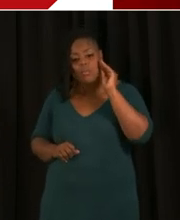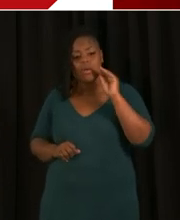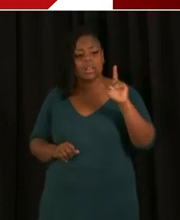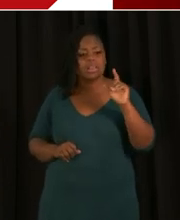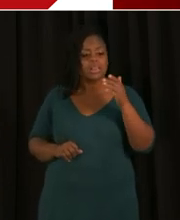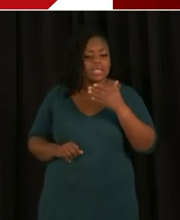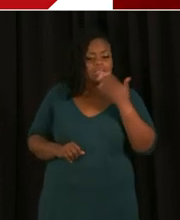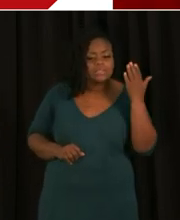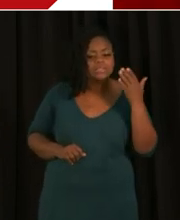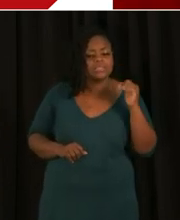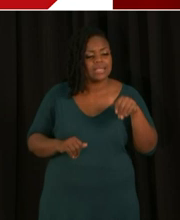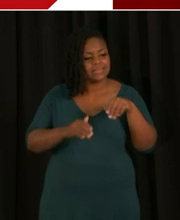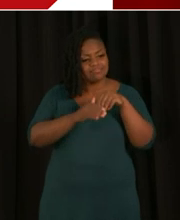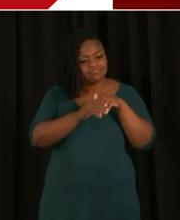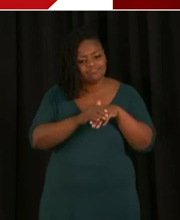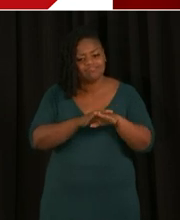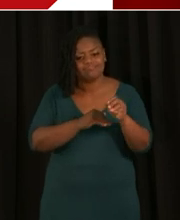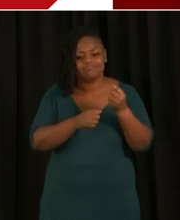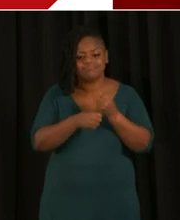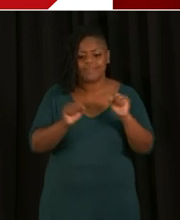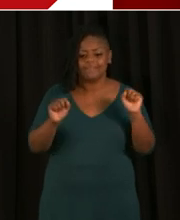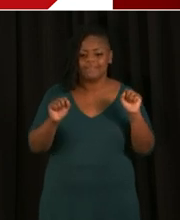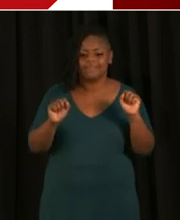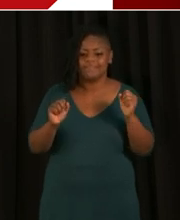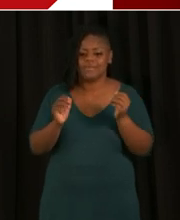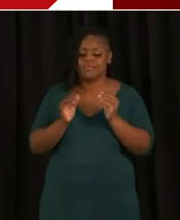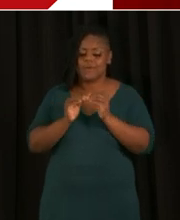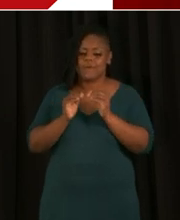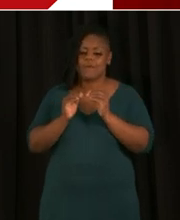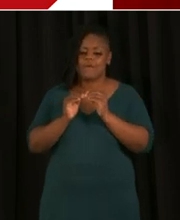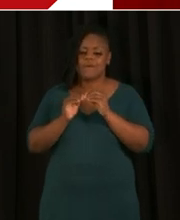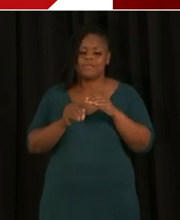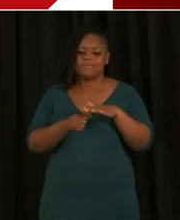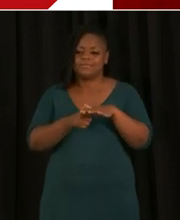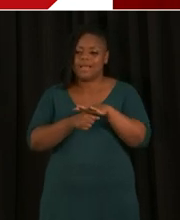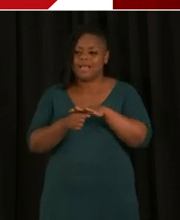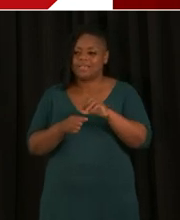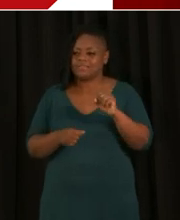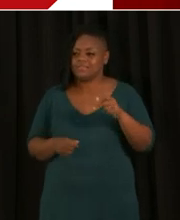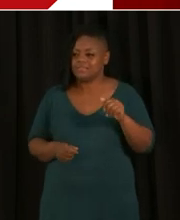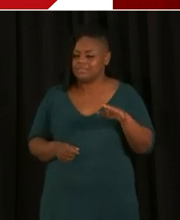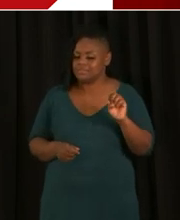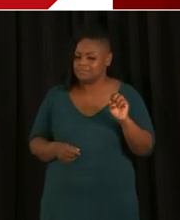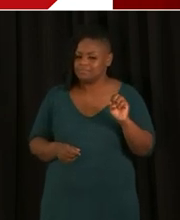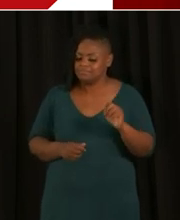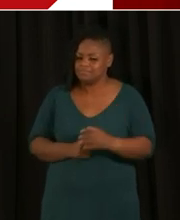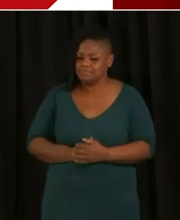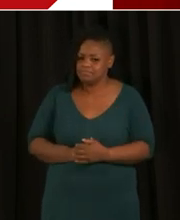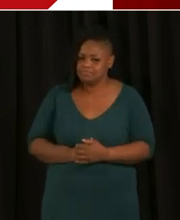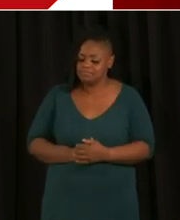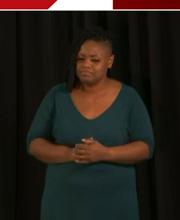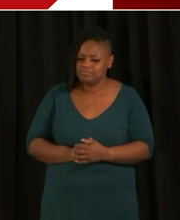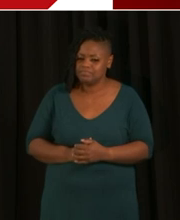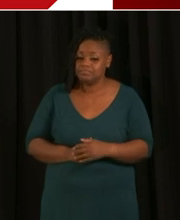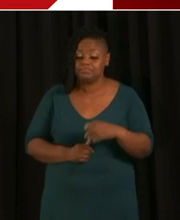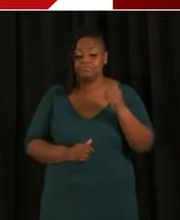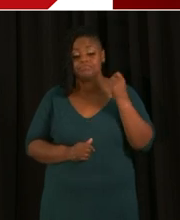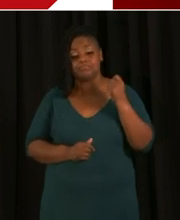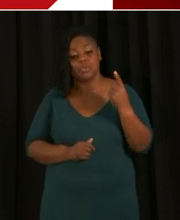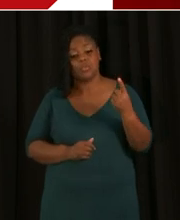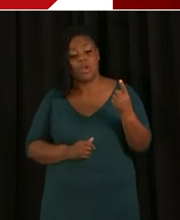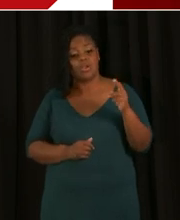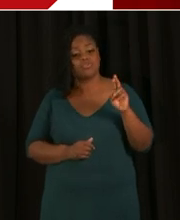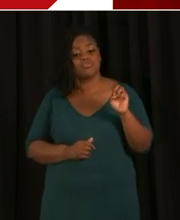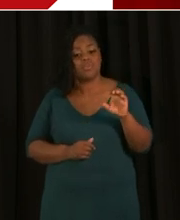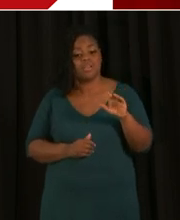as well as our community providers, some extra expansion capacity. King Greenleaf Rec Center was one of those that I would